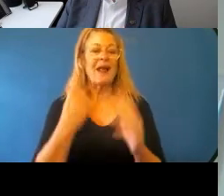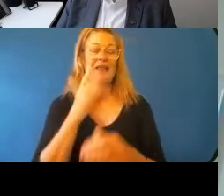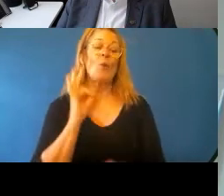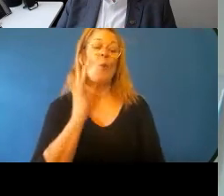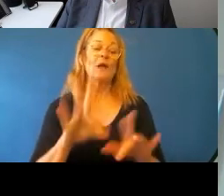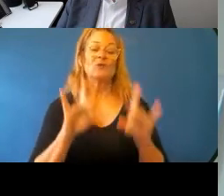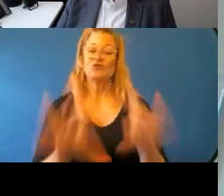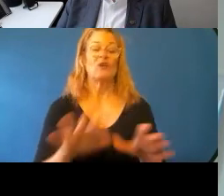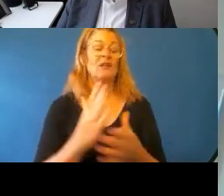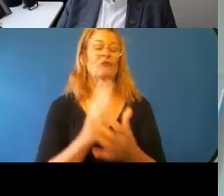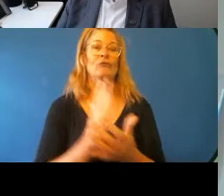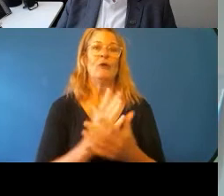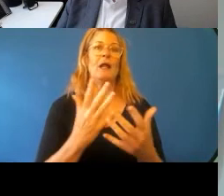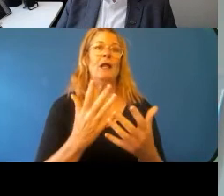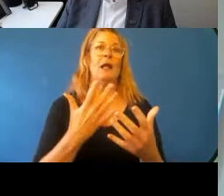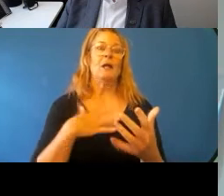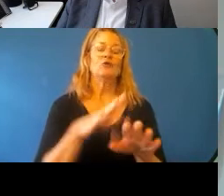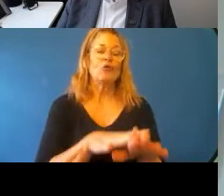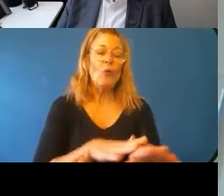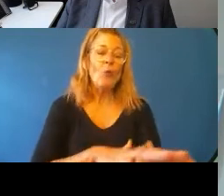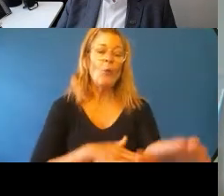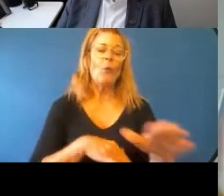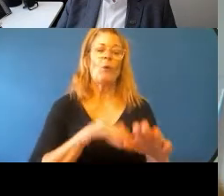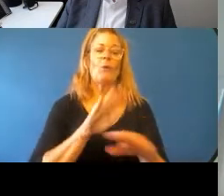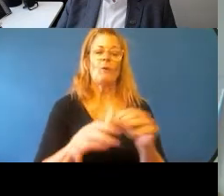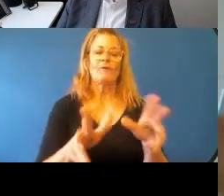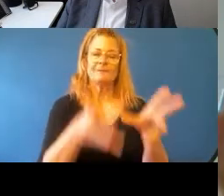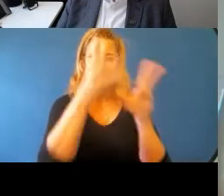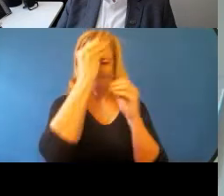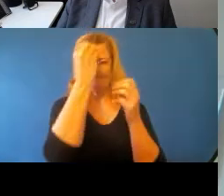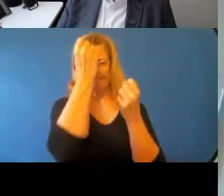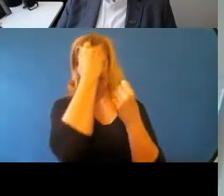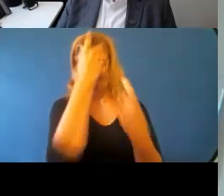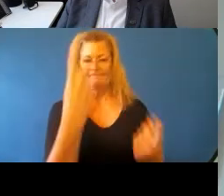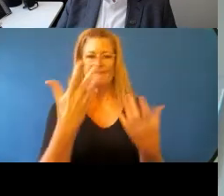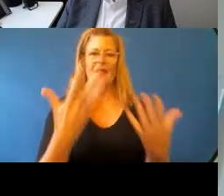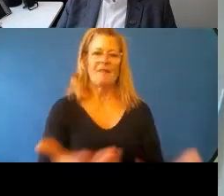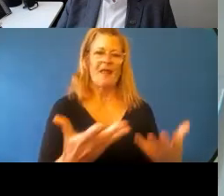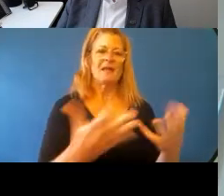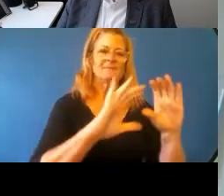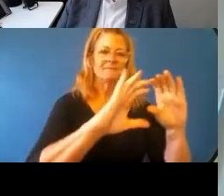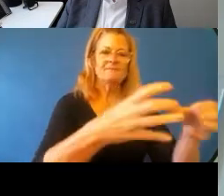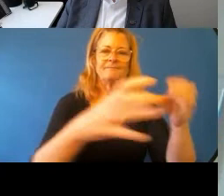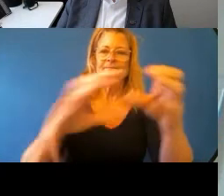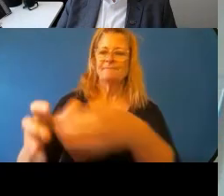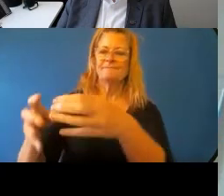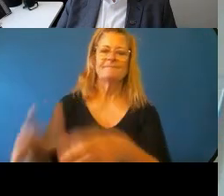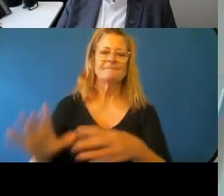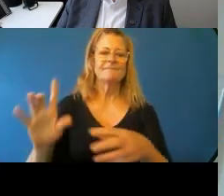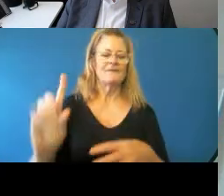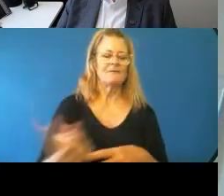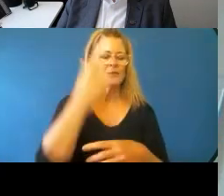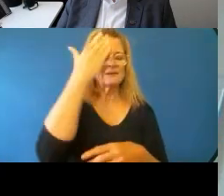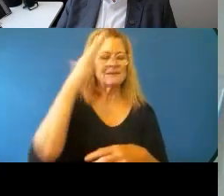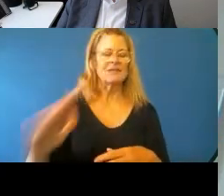a bit of a while to learn, to think about nations as the important partnership relationship and see some of the peak